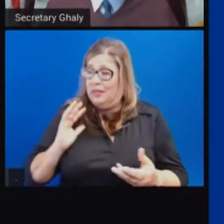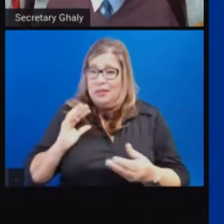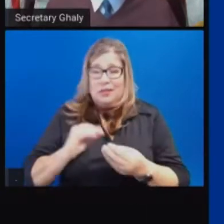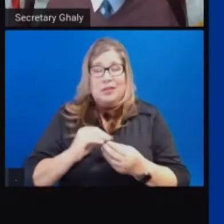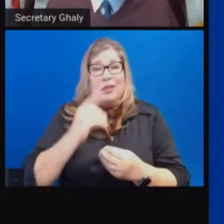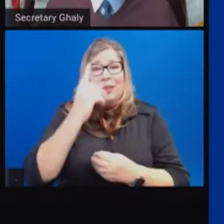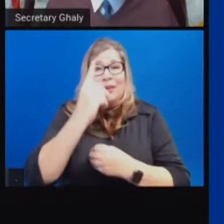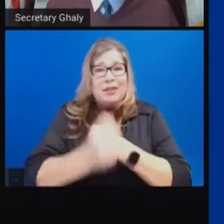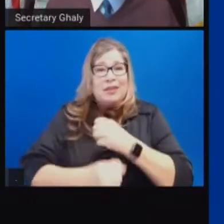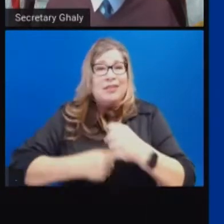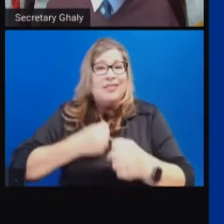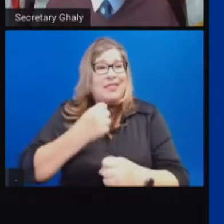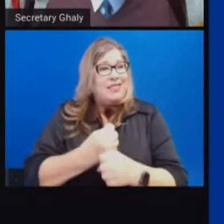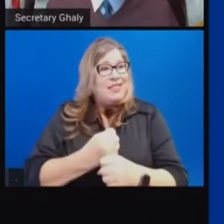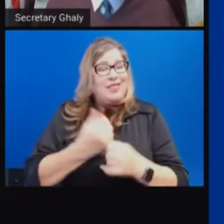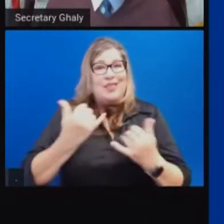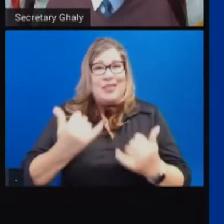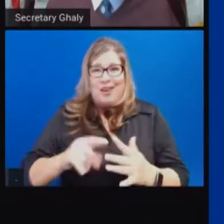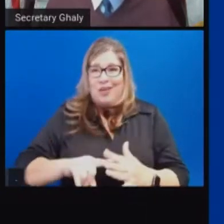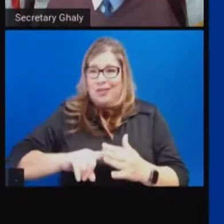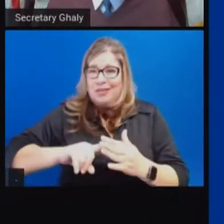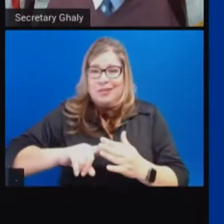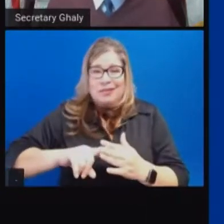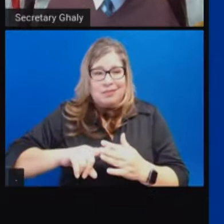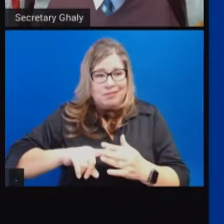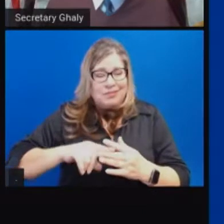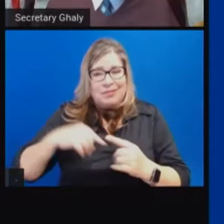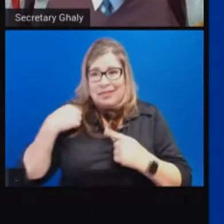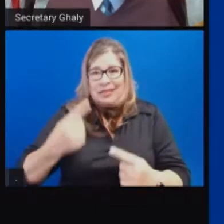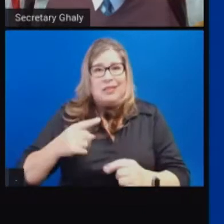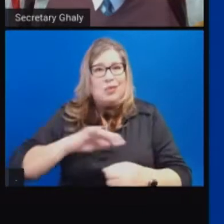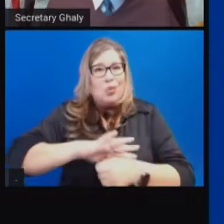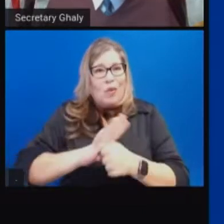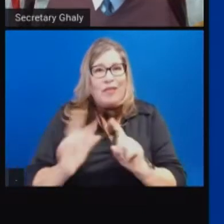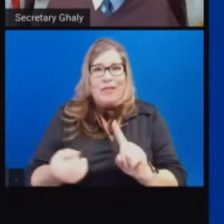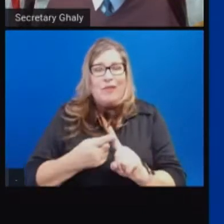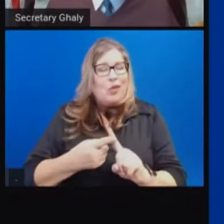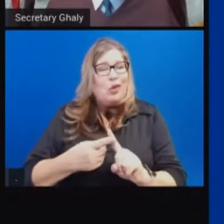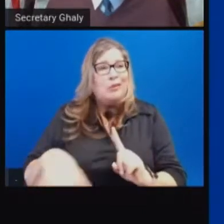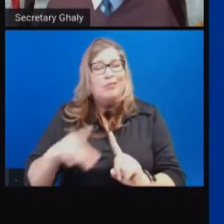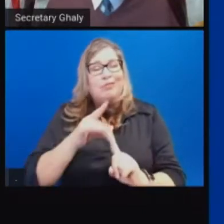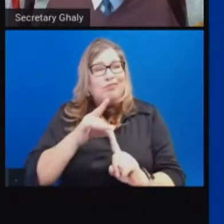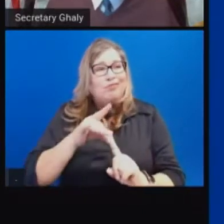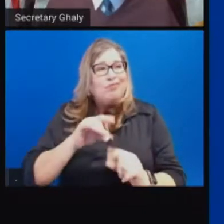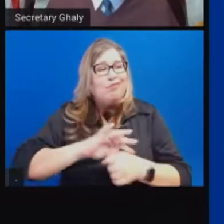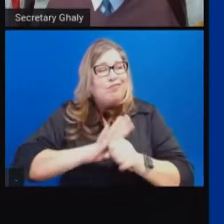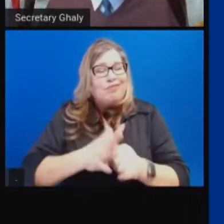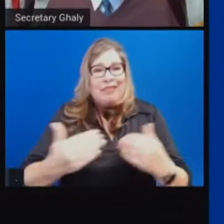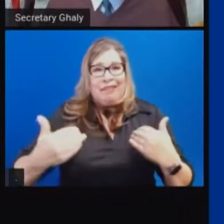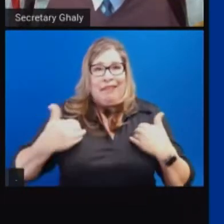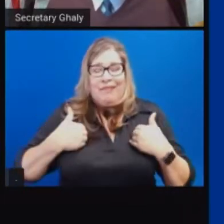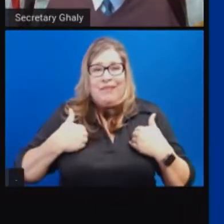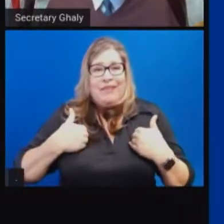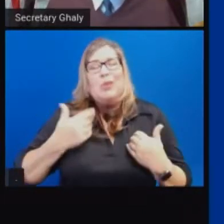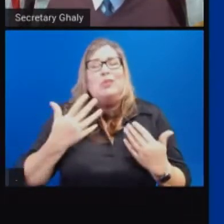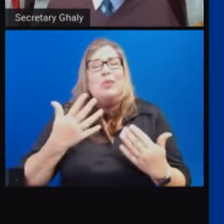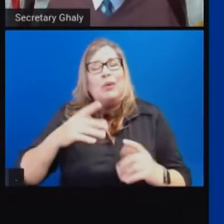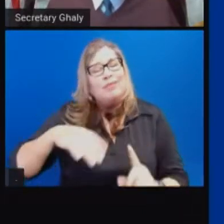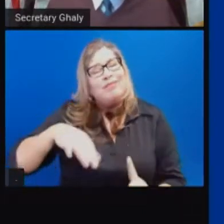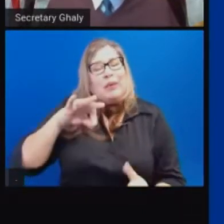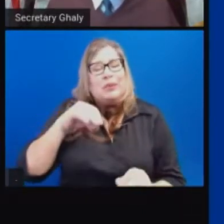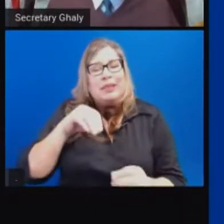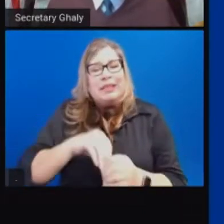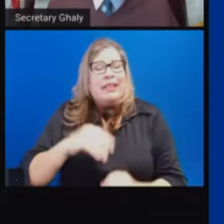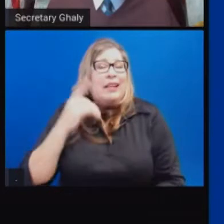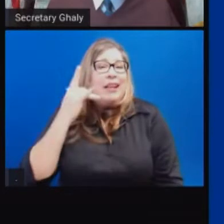one-year-later moment after the first two cases of COVID were discovered, reported, I should say, to